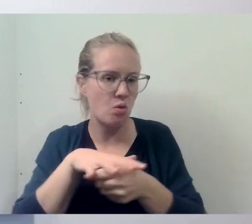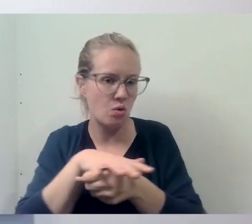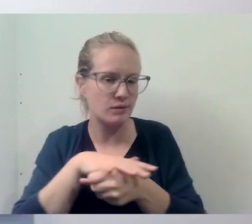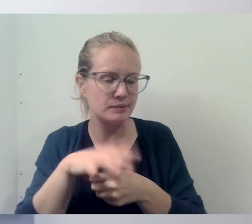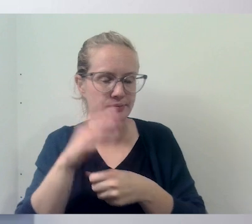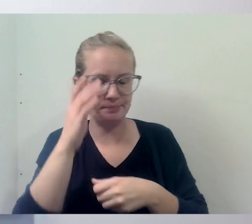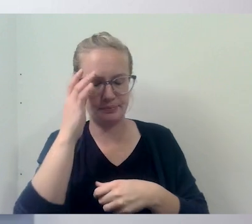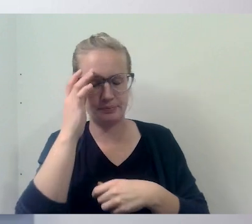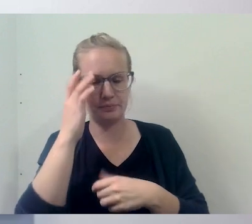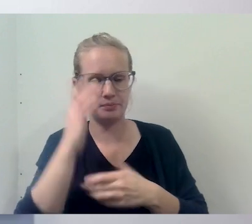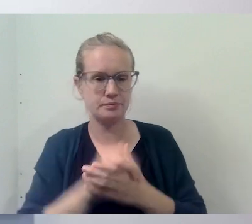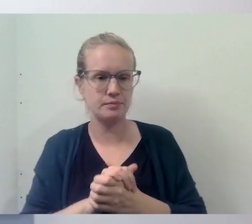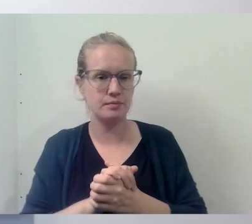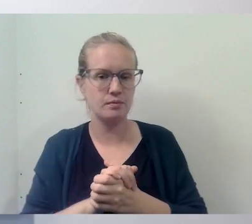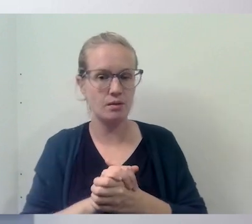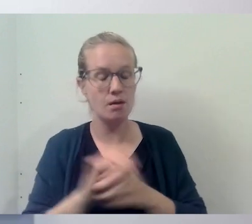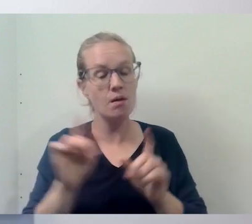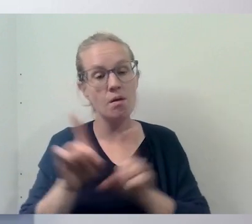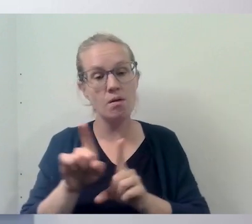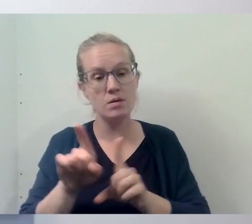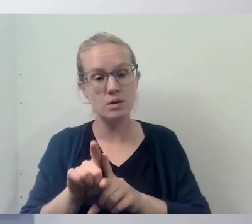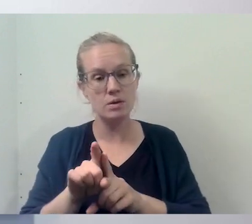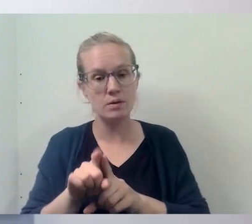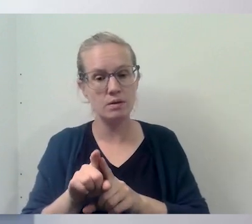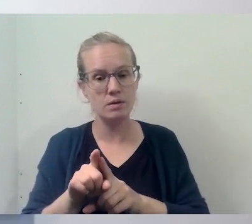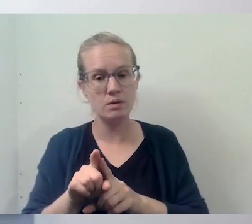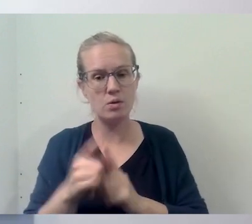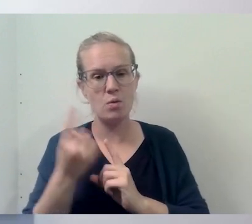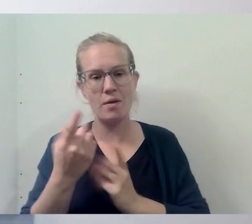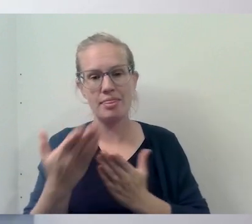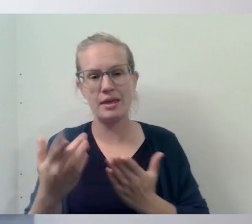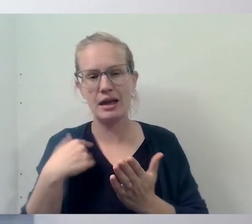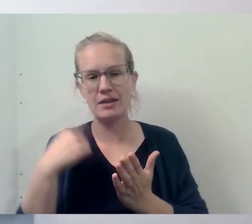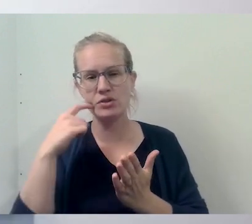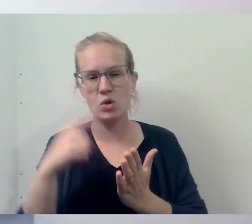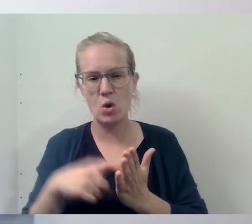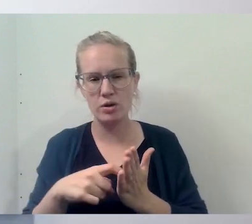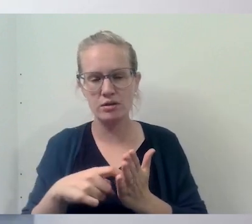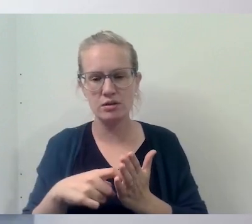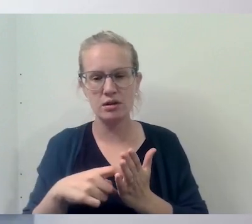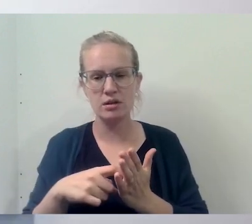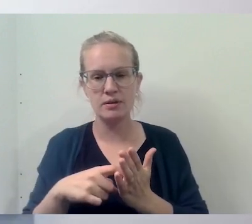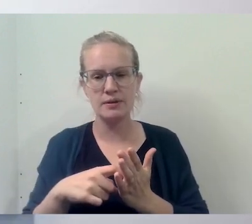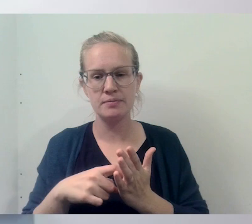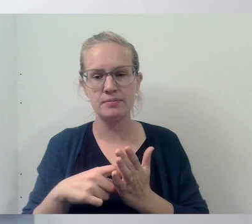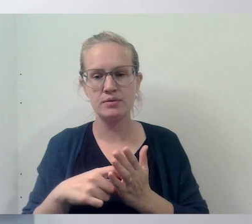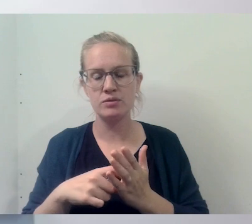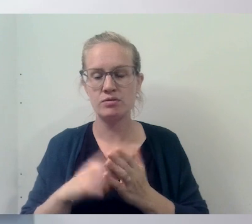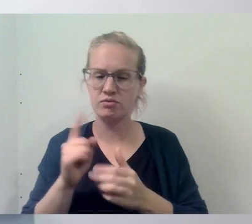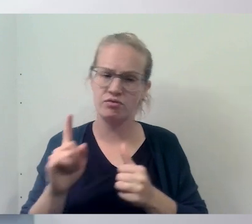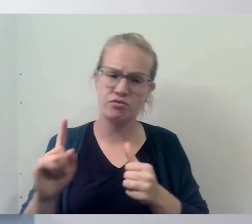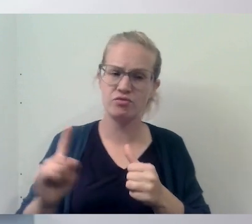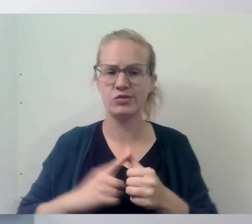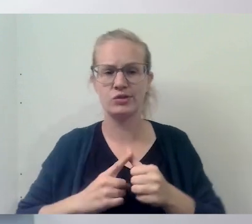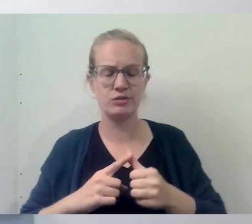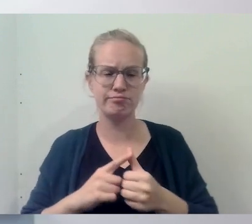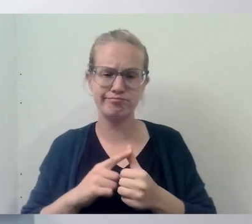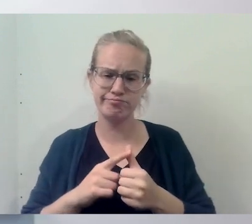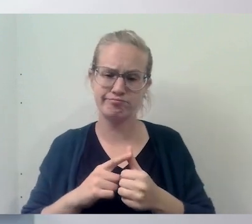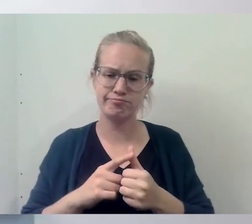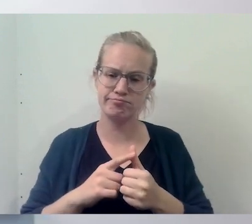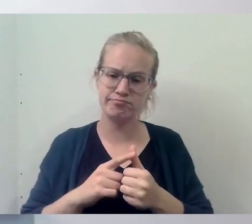area. Um, also, uh, one of the things I noticed also is that first and foremost, um,